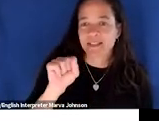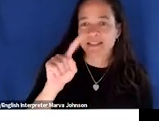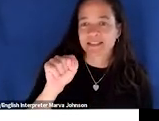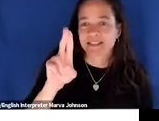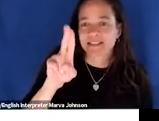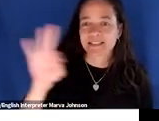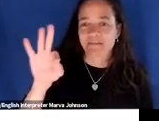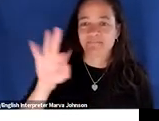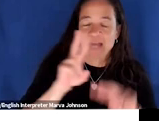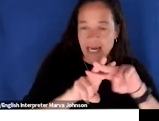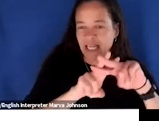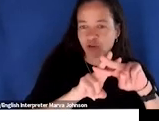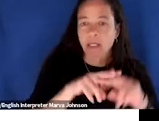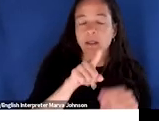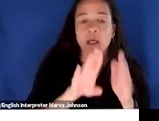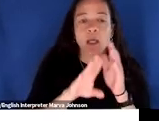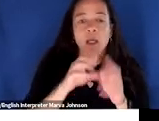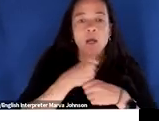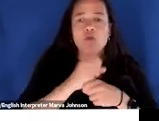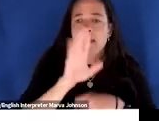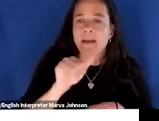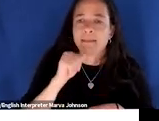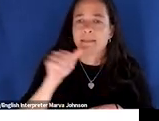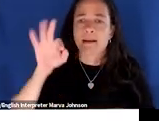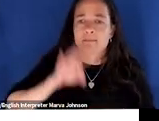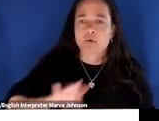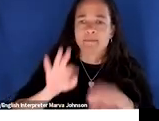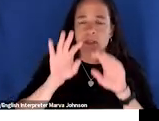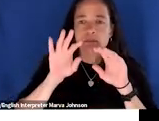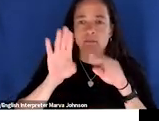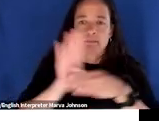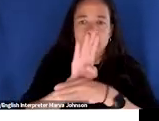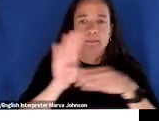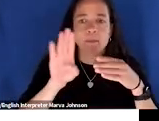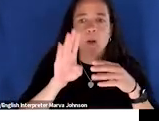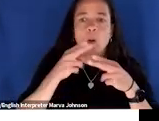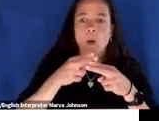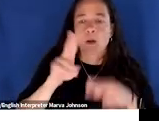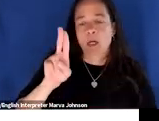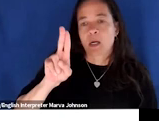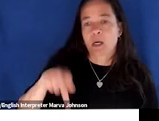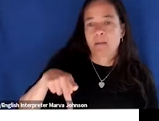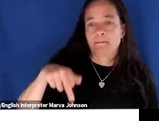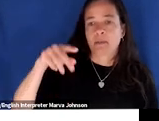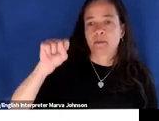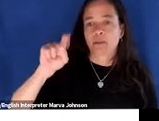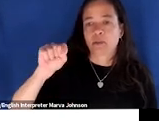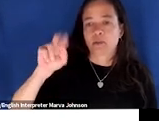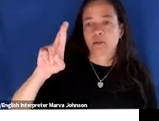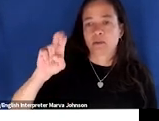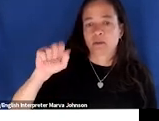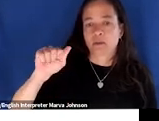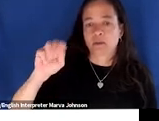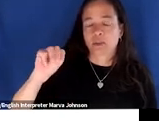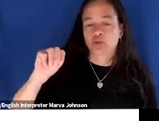stuff is created by a non-profit organization called upstream upstream is devoted to